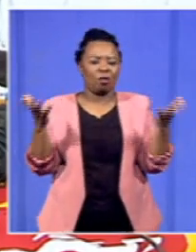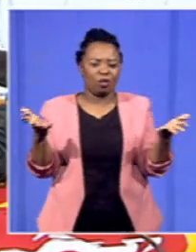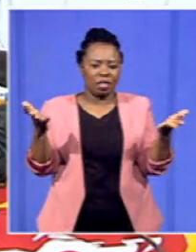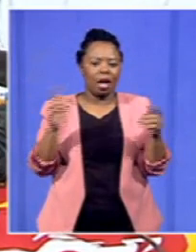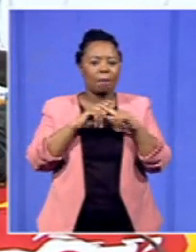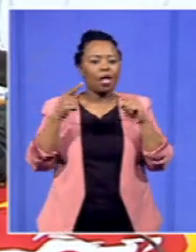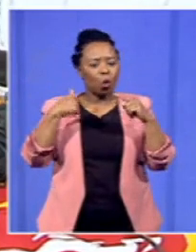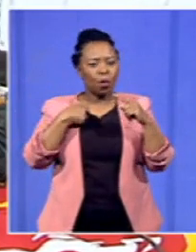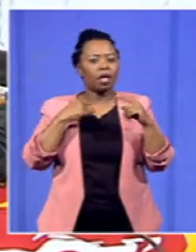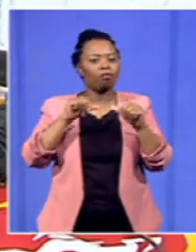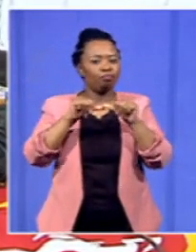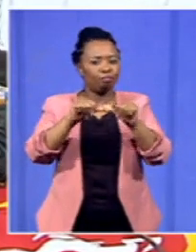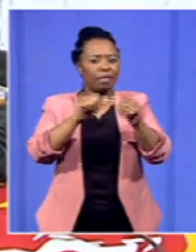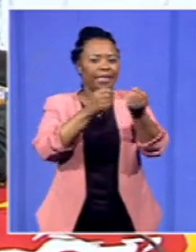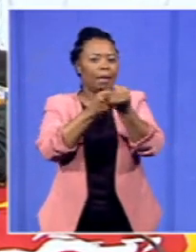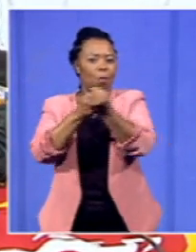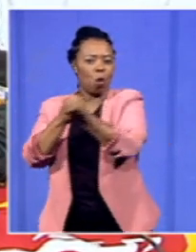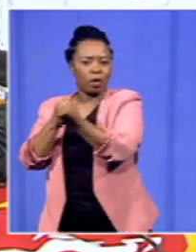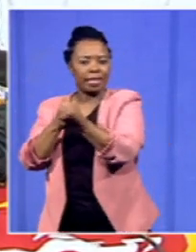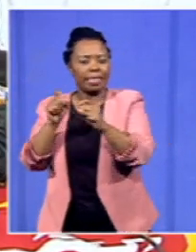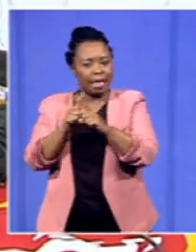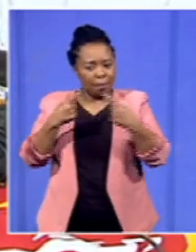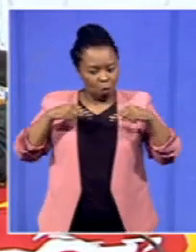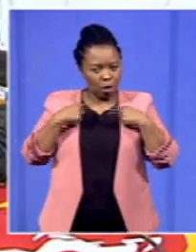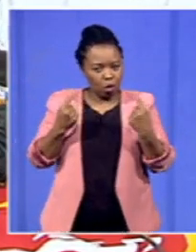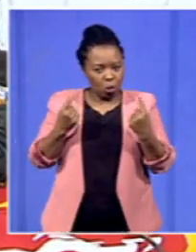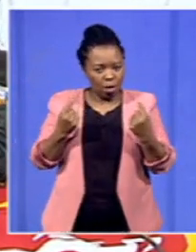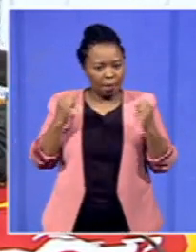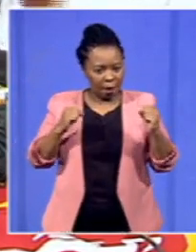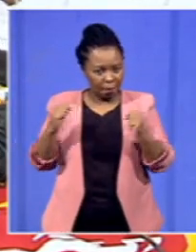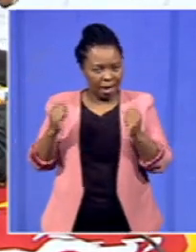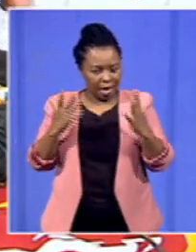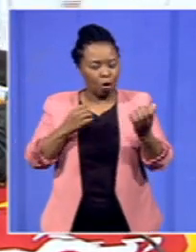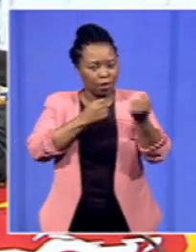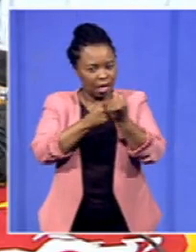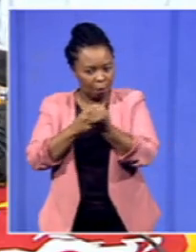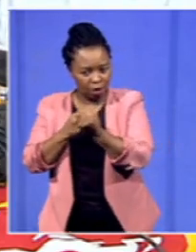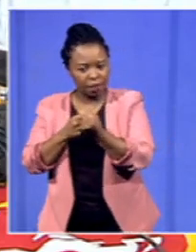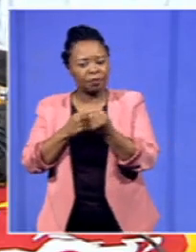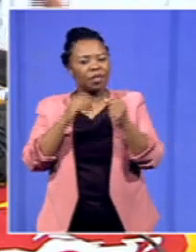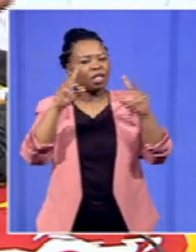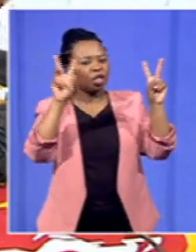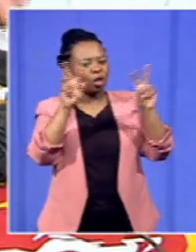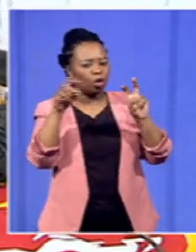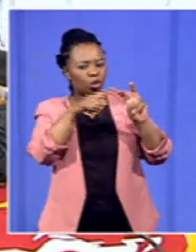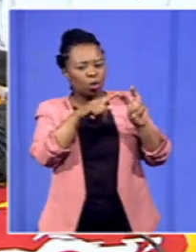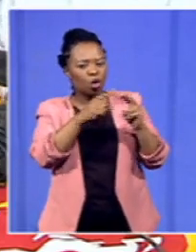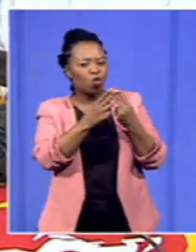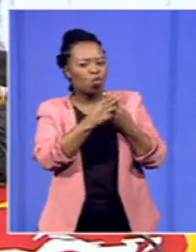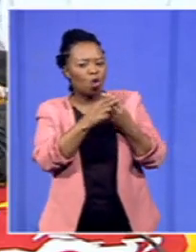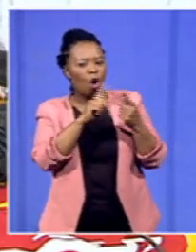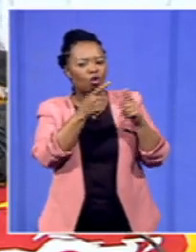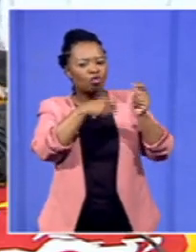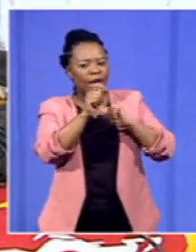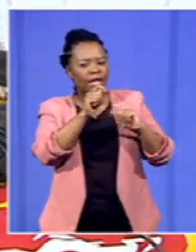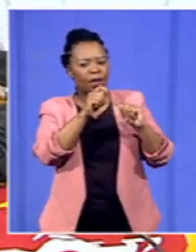continue to support as what we're doing now and on the issue of unions or trade unions living